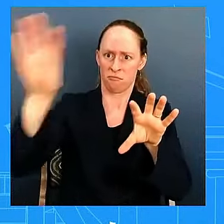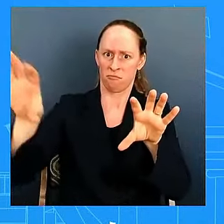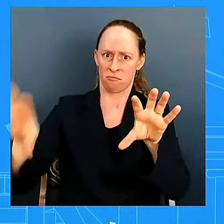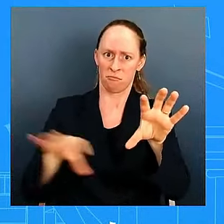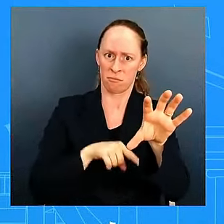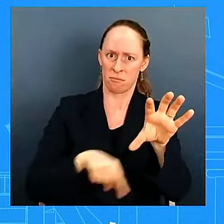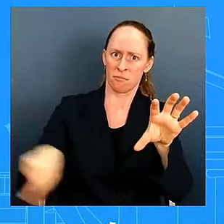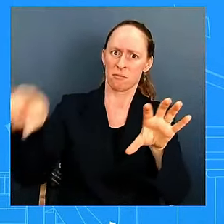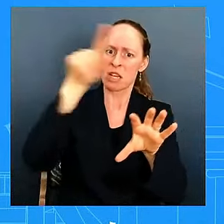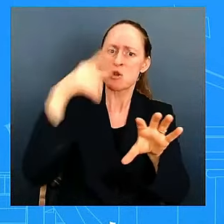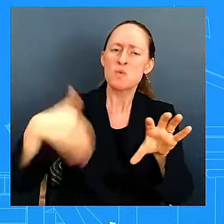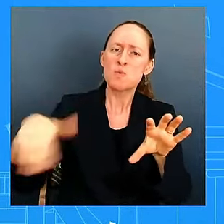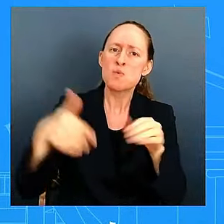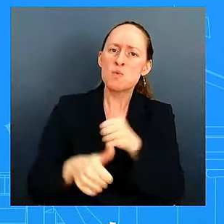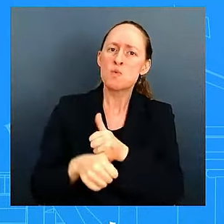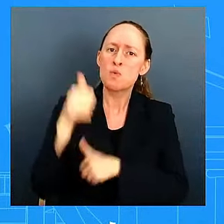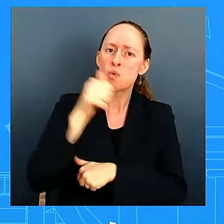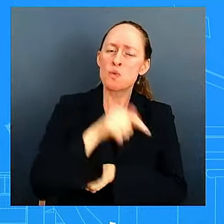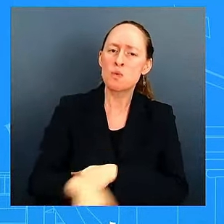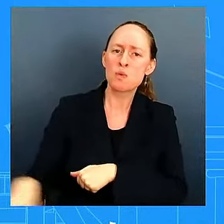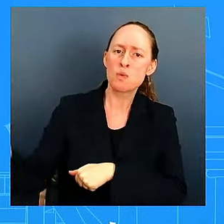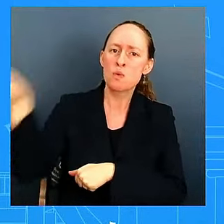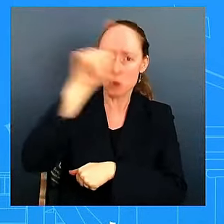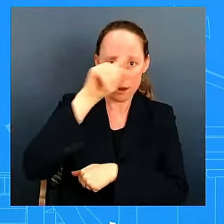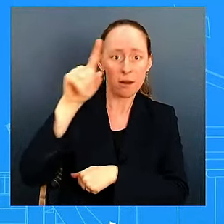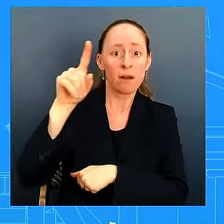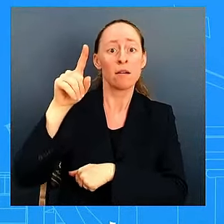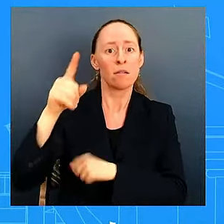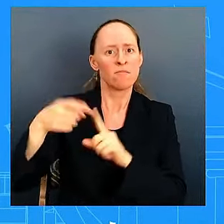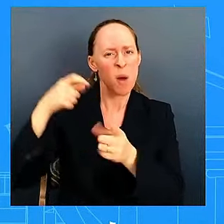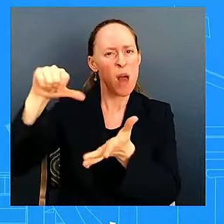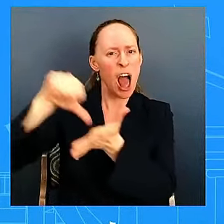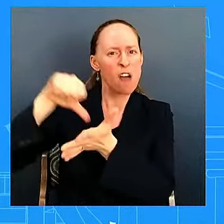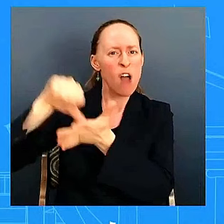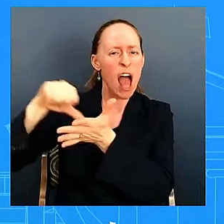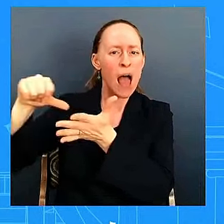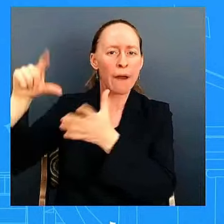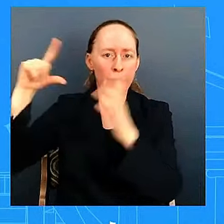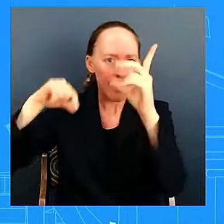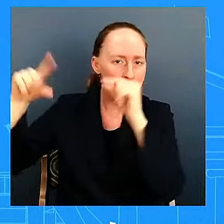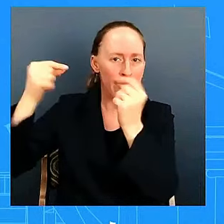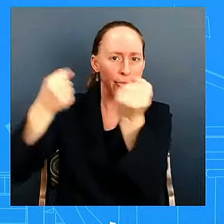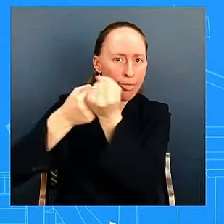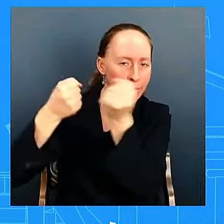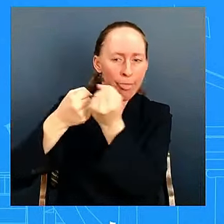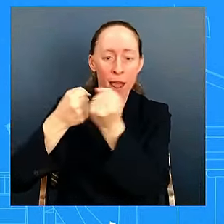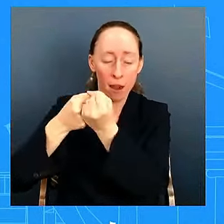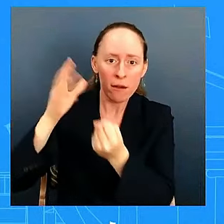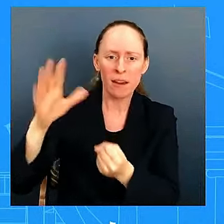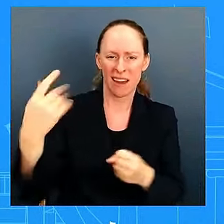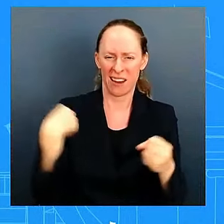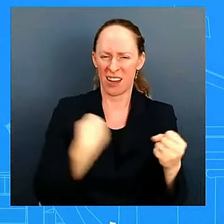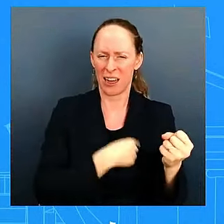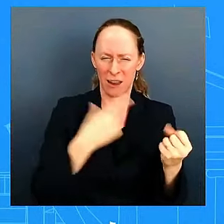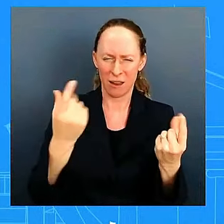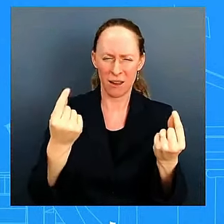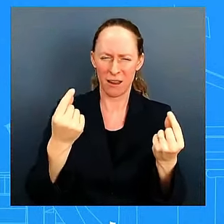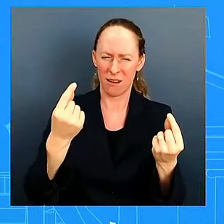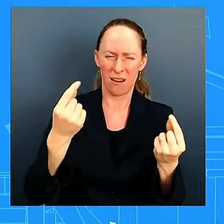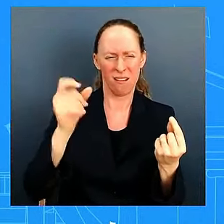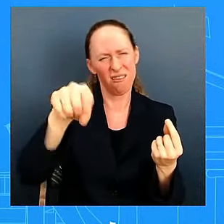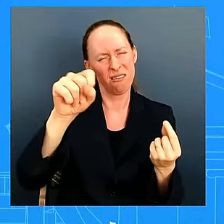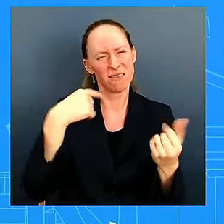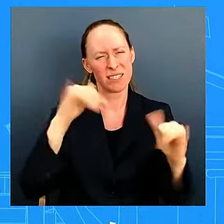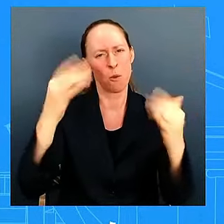resolution here we do want to see a ceasefire ultimately that's what we need to see in order to get to a place where we can get to a ceasefire right where we